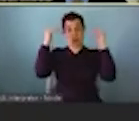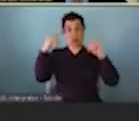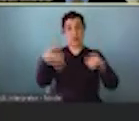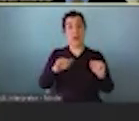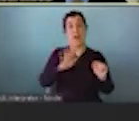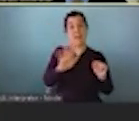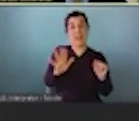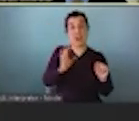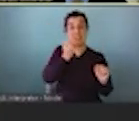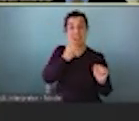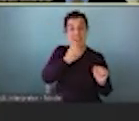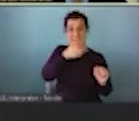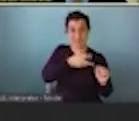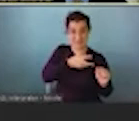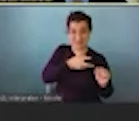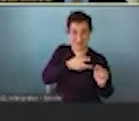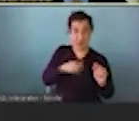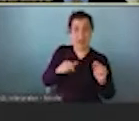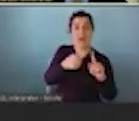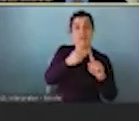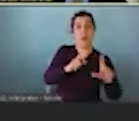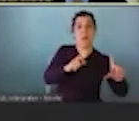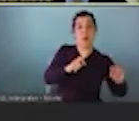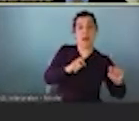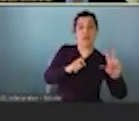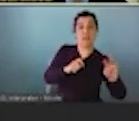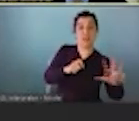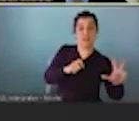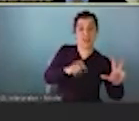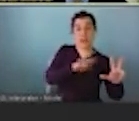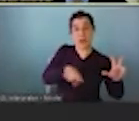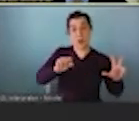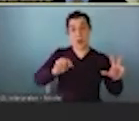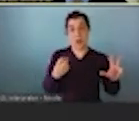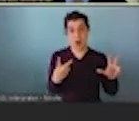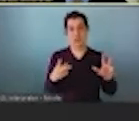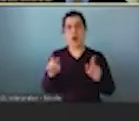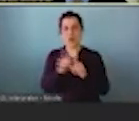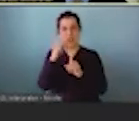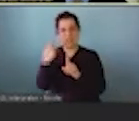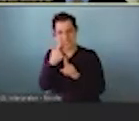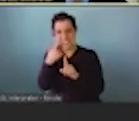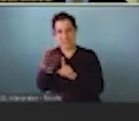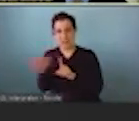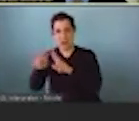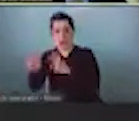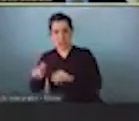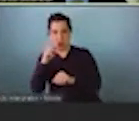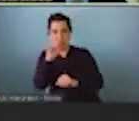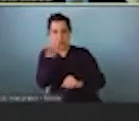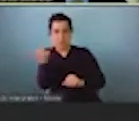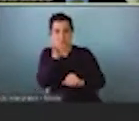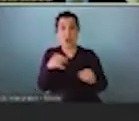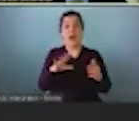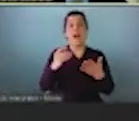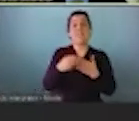diet from 2003 to 2012. And we've done updated analysis. It looks very similar. And the different colors are by family